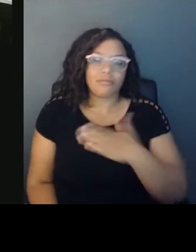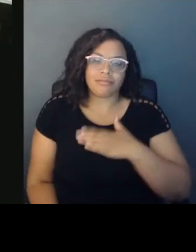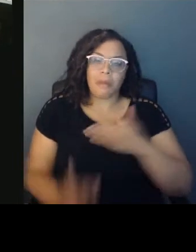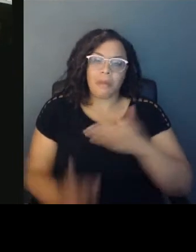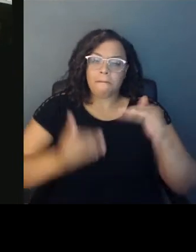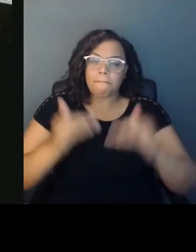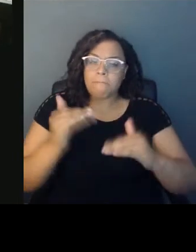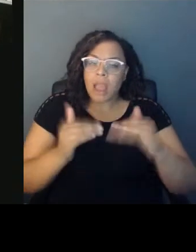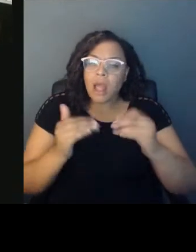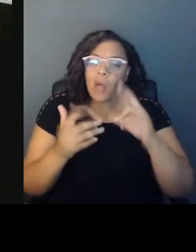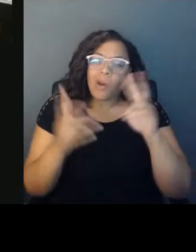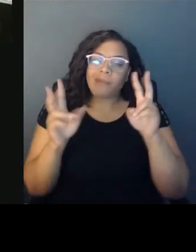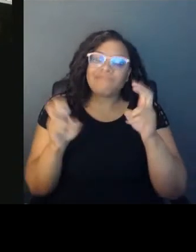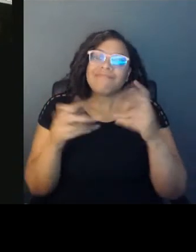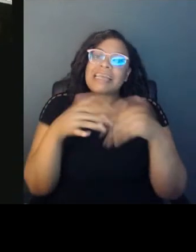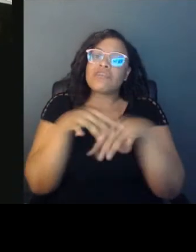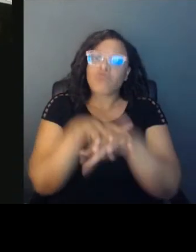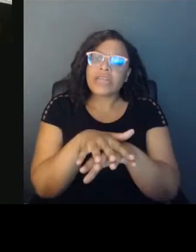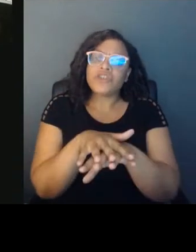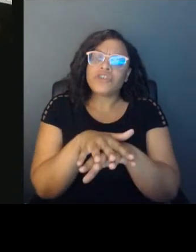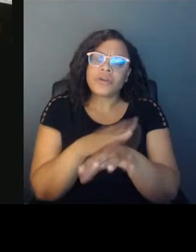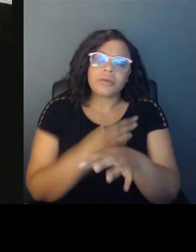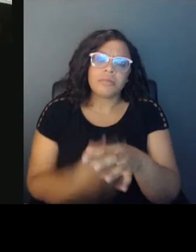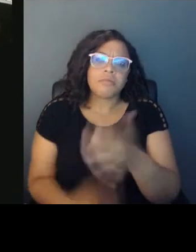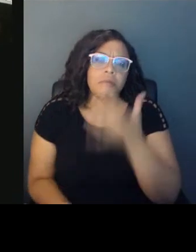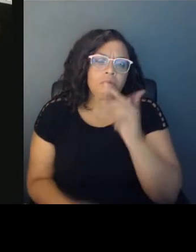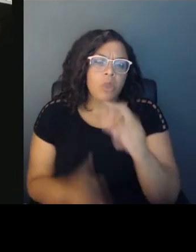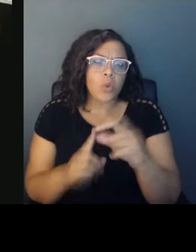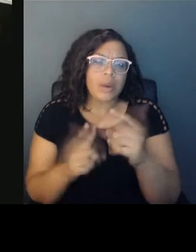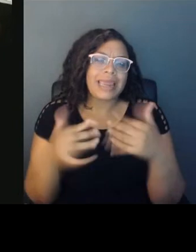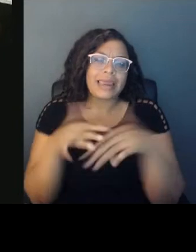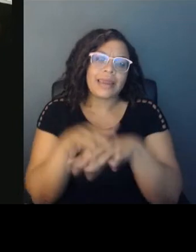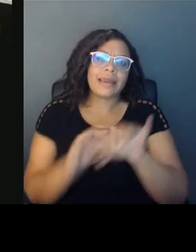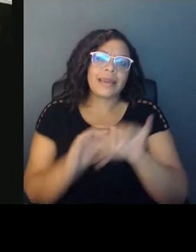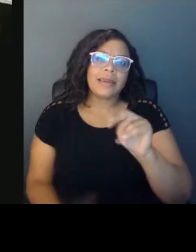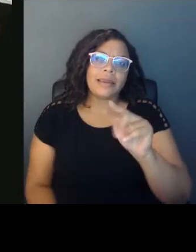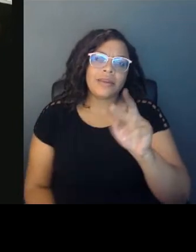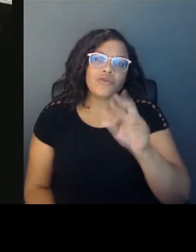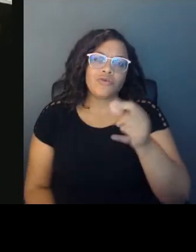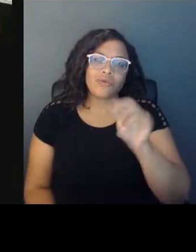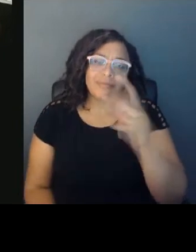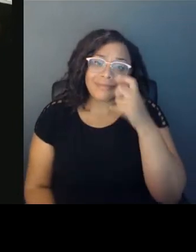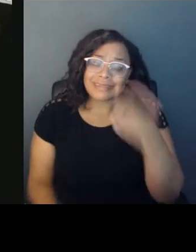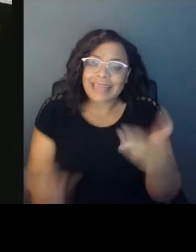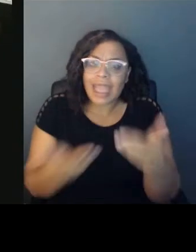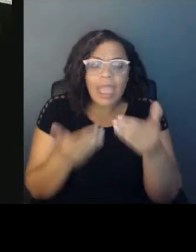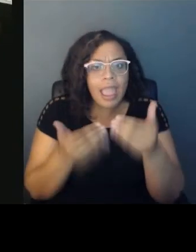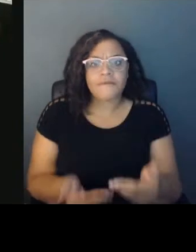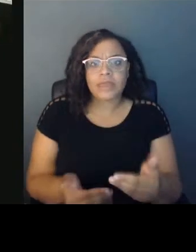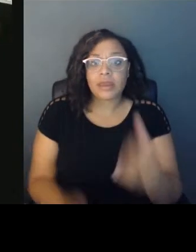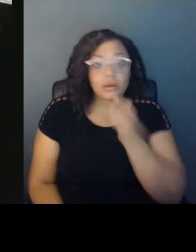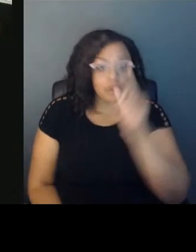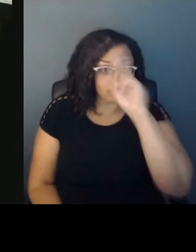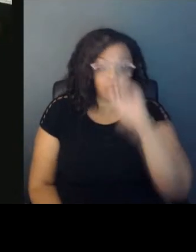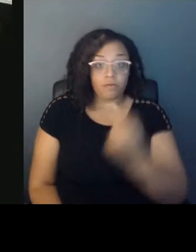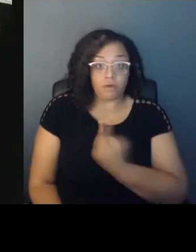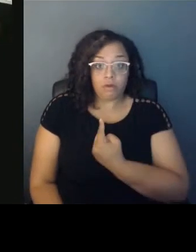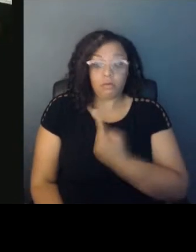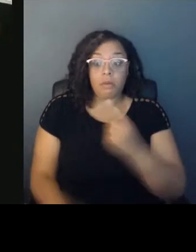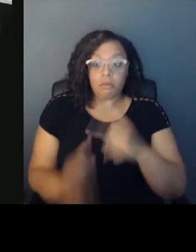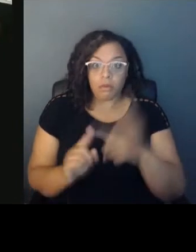it is too much. Like it's just heavy and it's been heavy, not just for us, but for generations. Like I said,